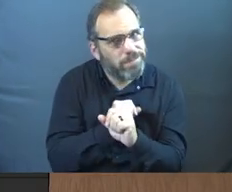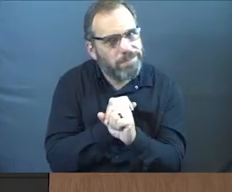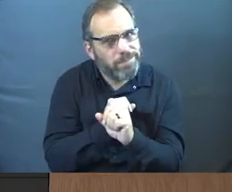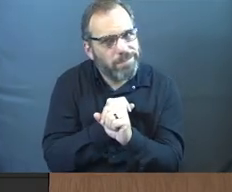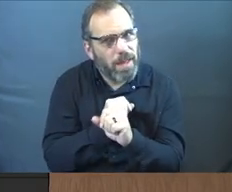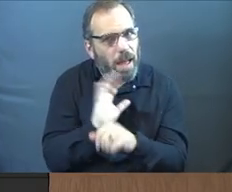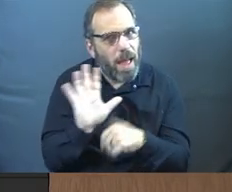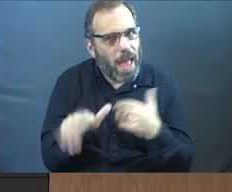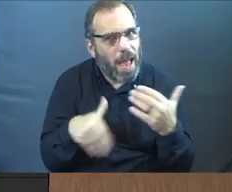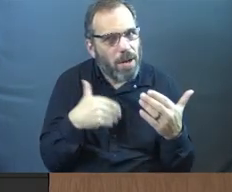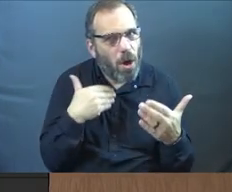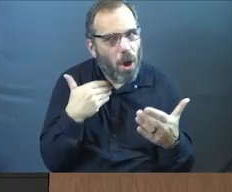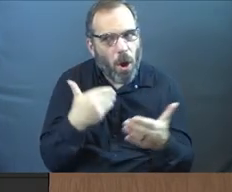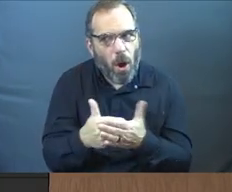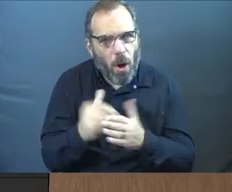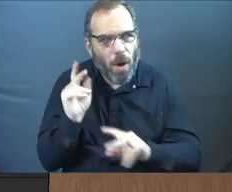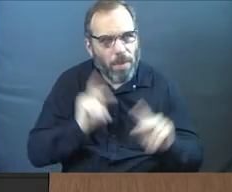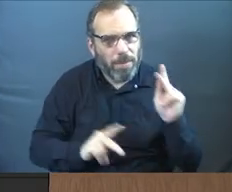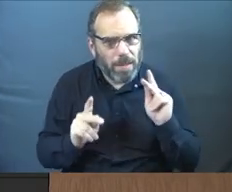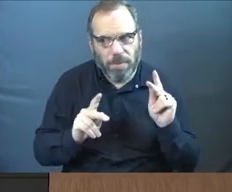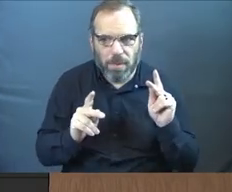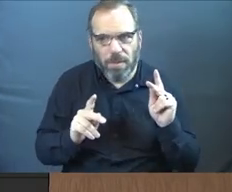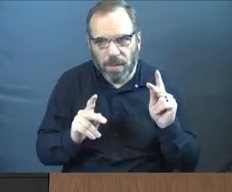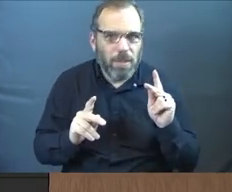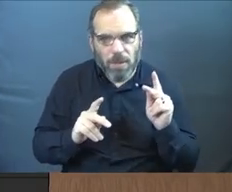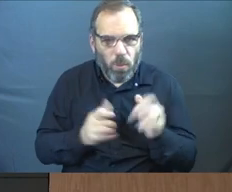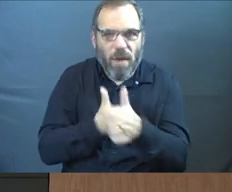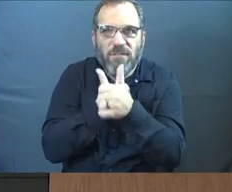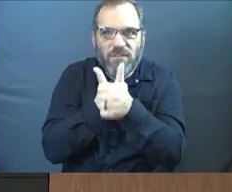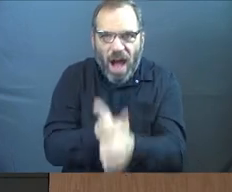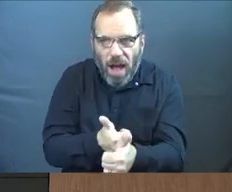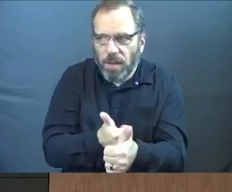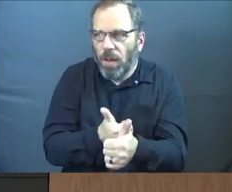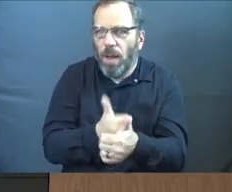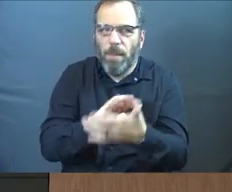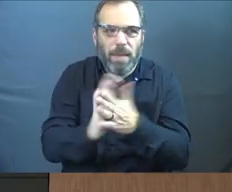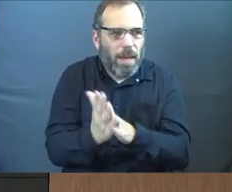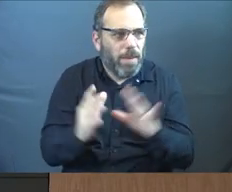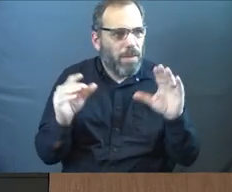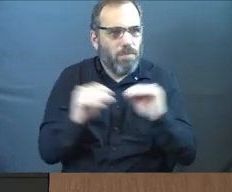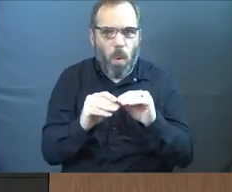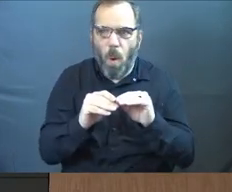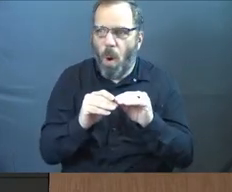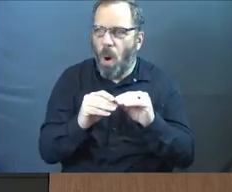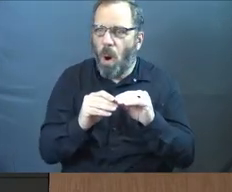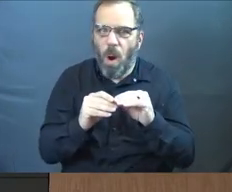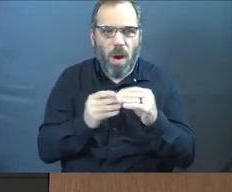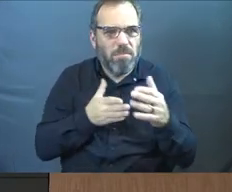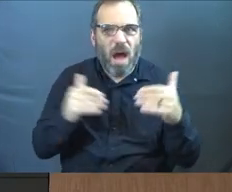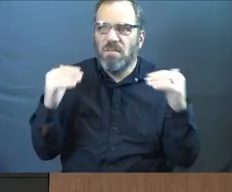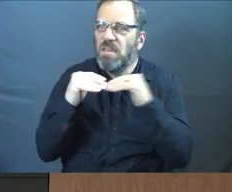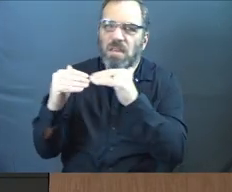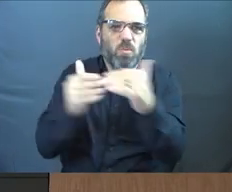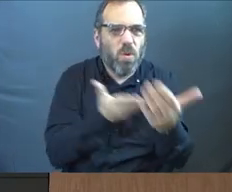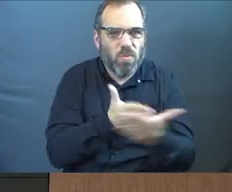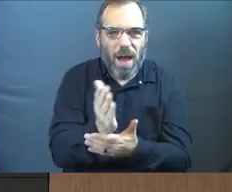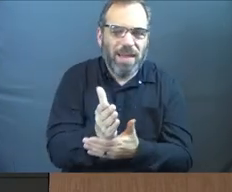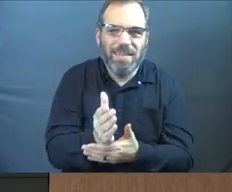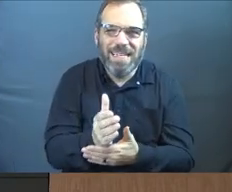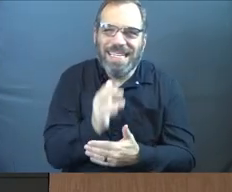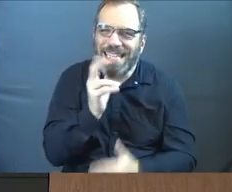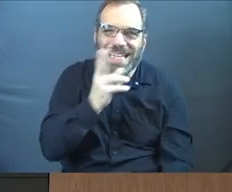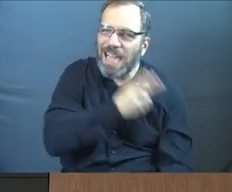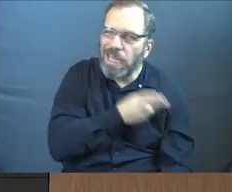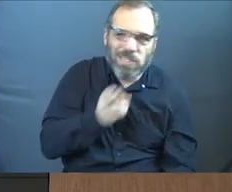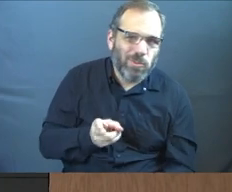And that everybody will just more and more go down this road of being more and more fired up about equal rights for everybody. That's not